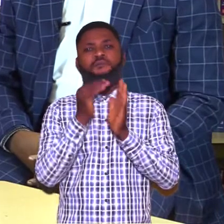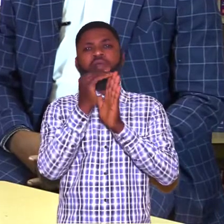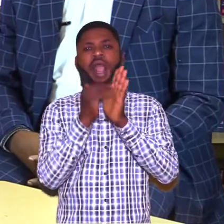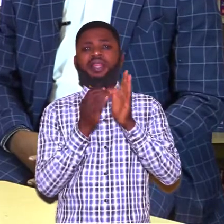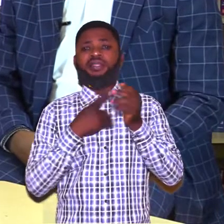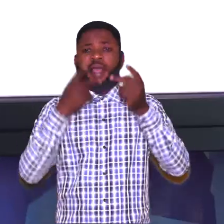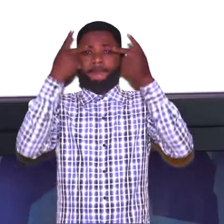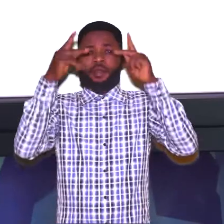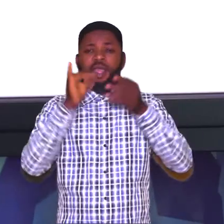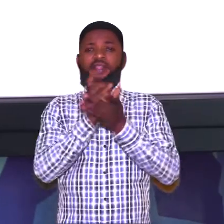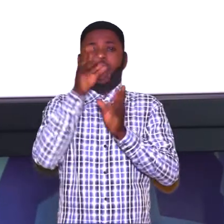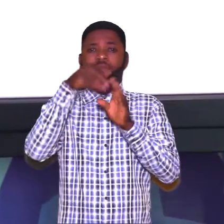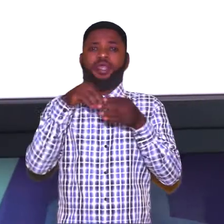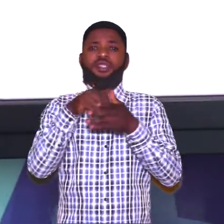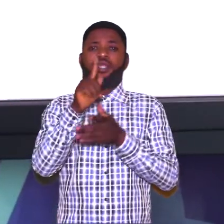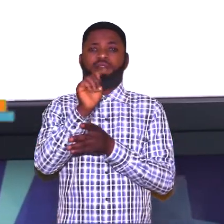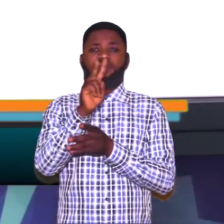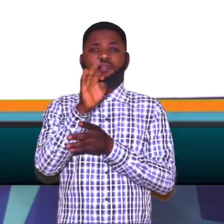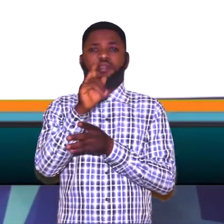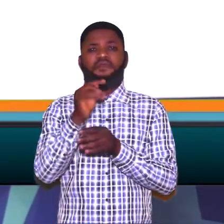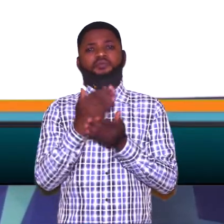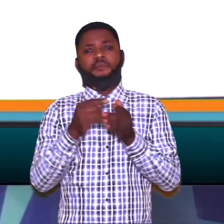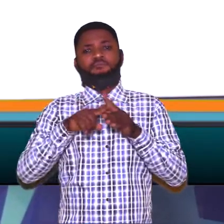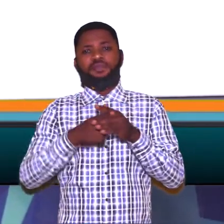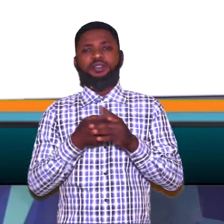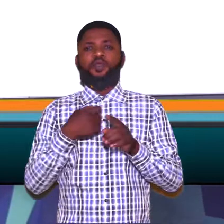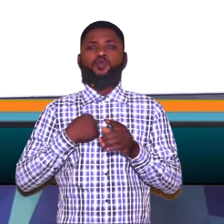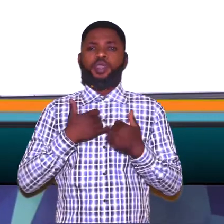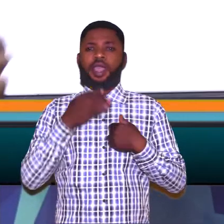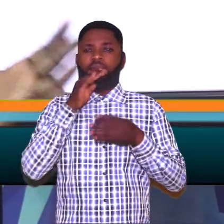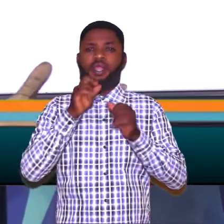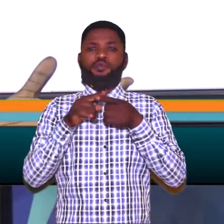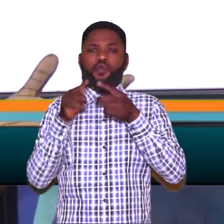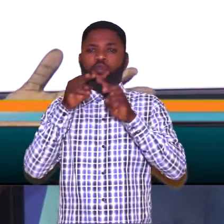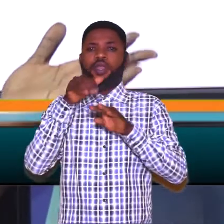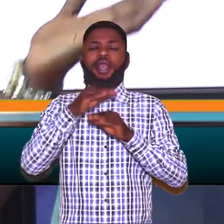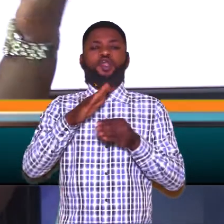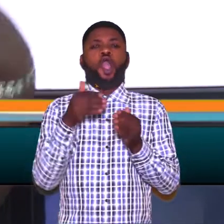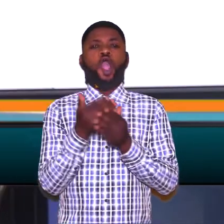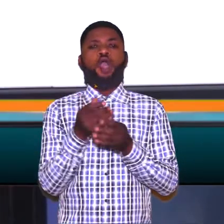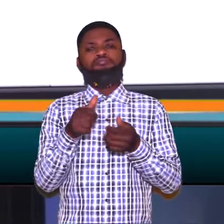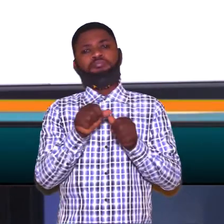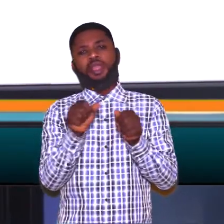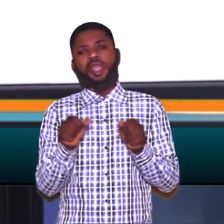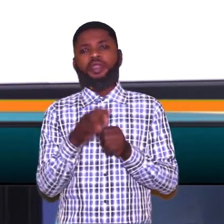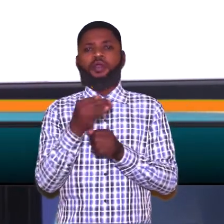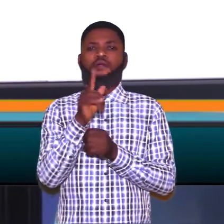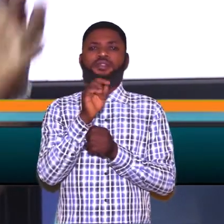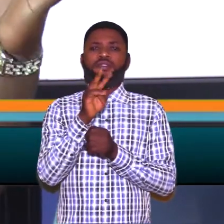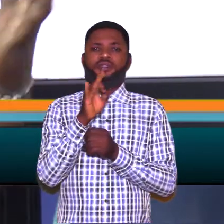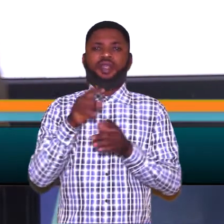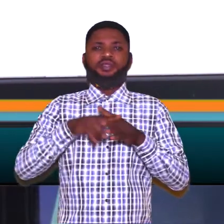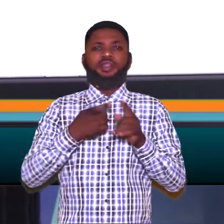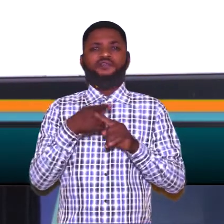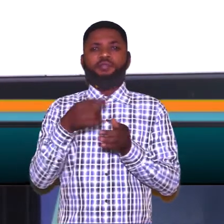highlights and prospects that are bound in TVET. From the beginning, we have been able to look at all aspects of TVET,